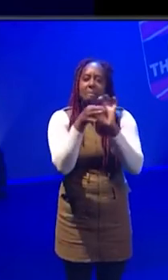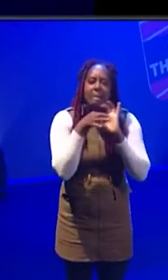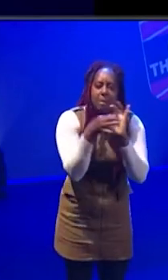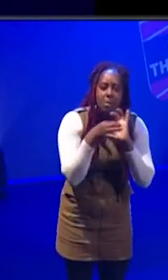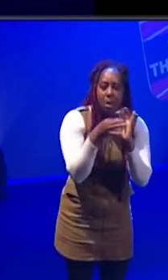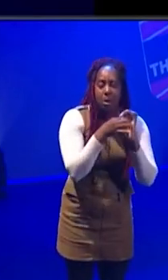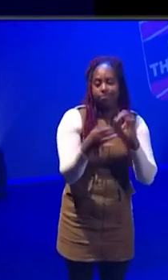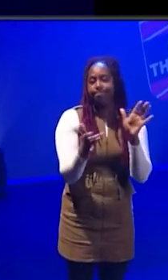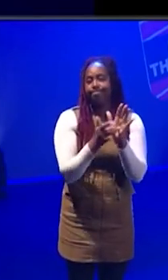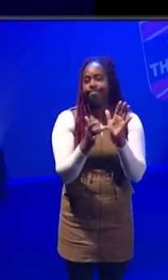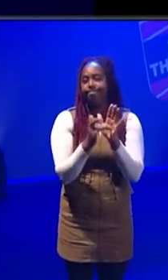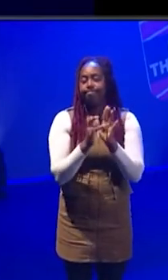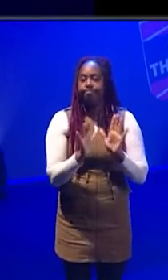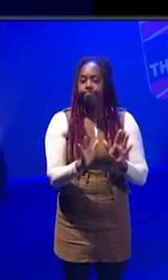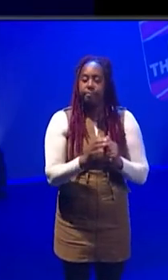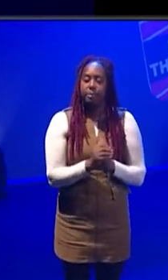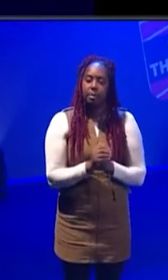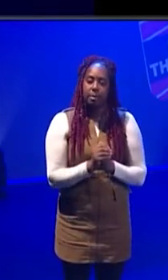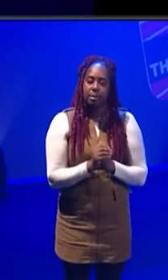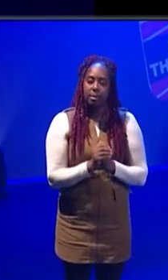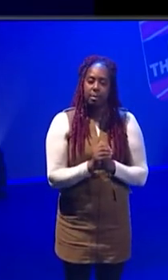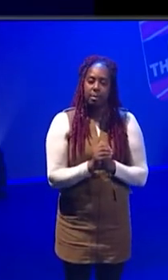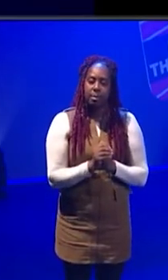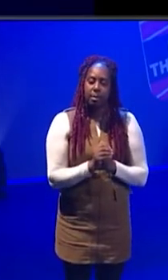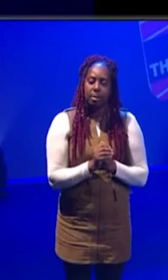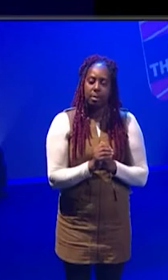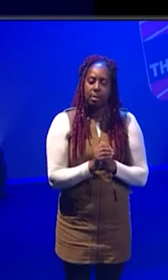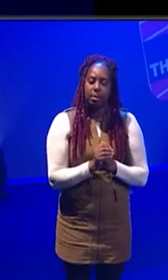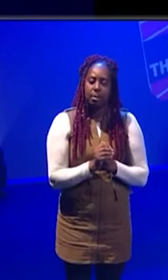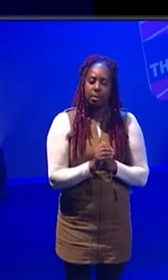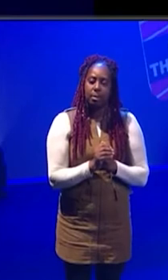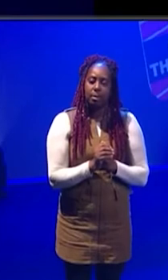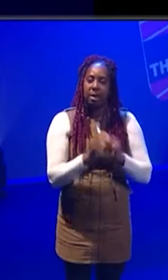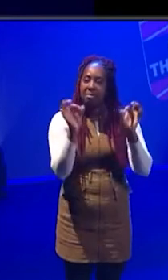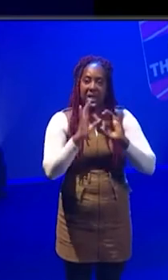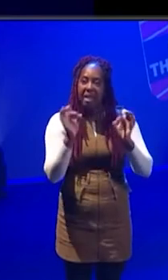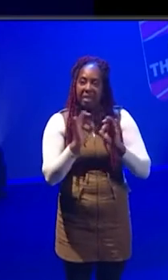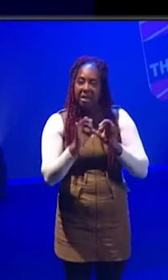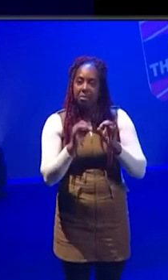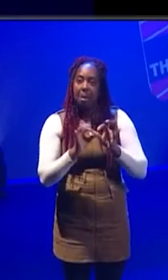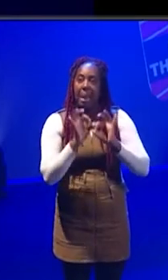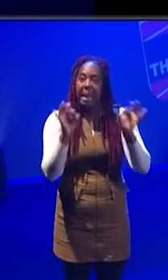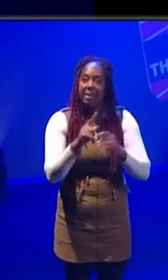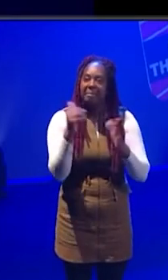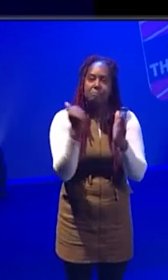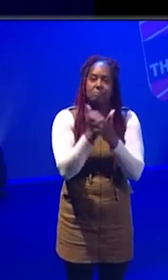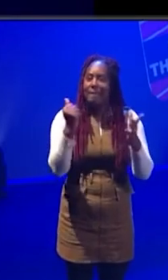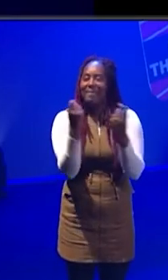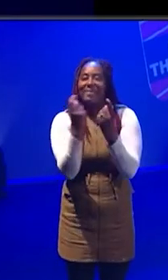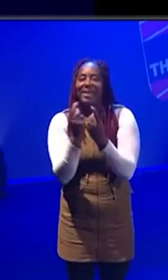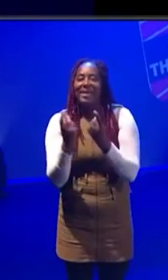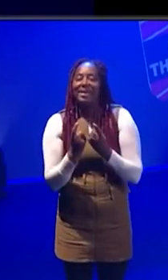important. And nothing is off limits. The great thing about